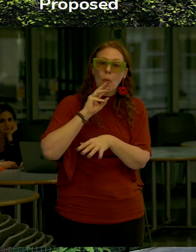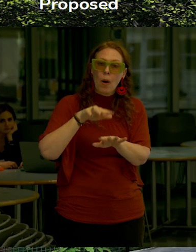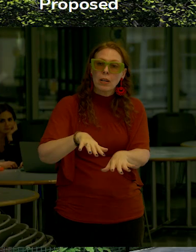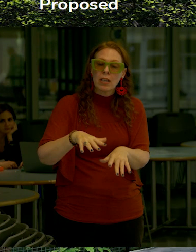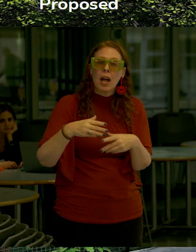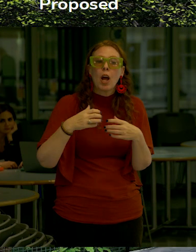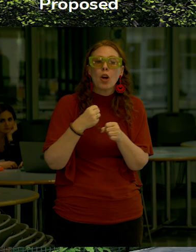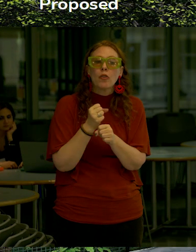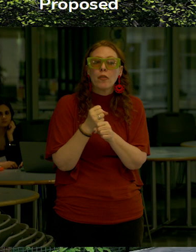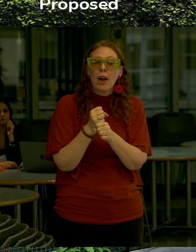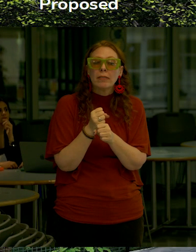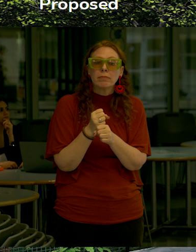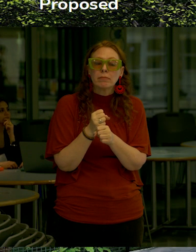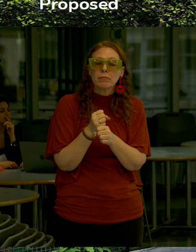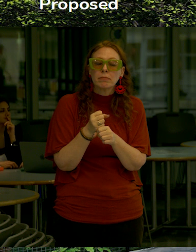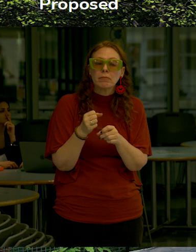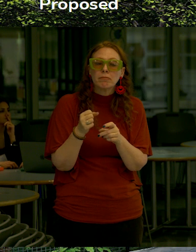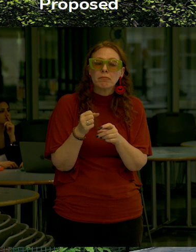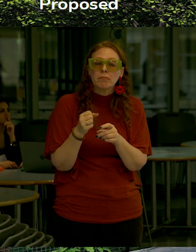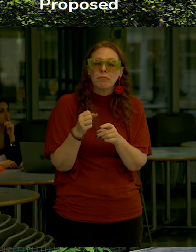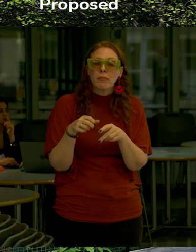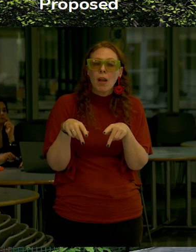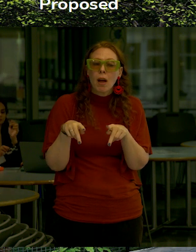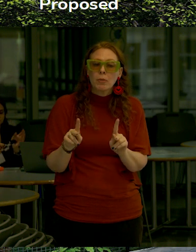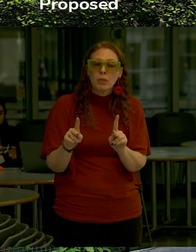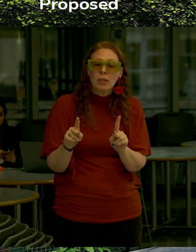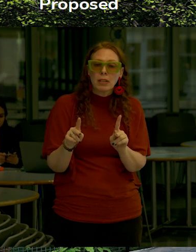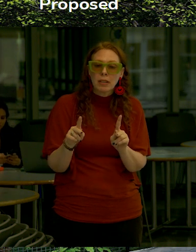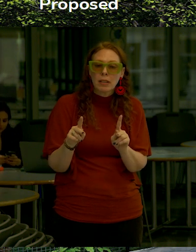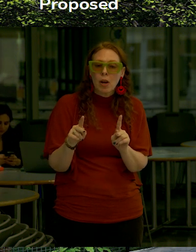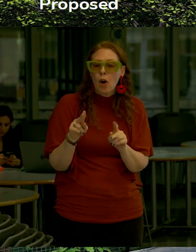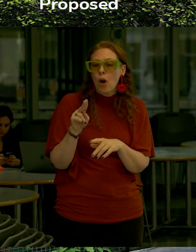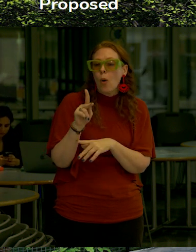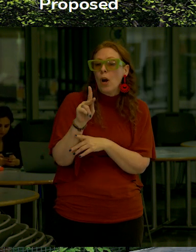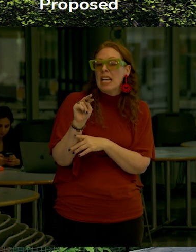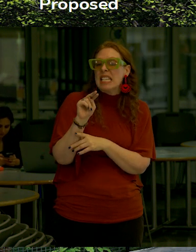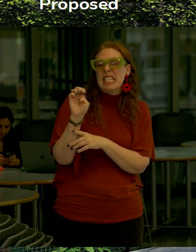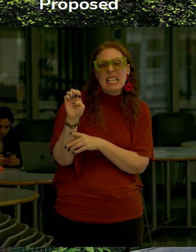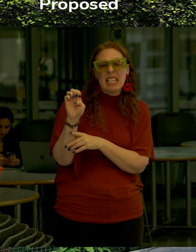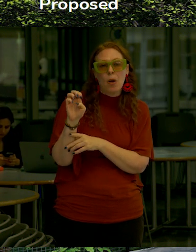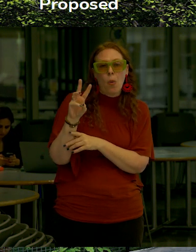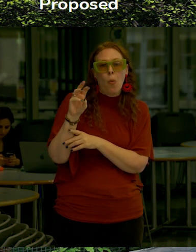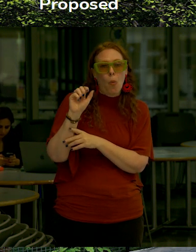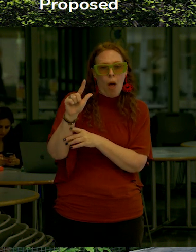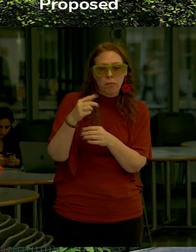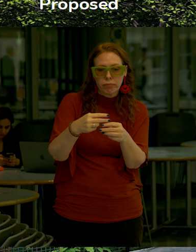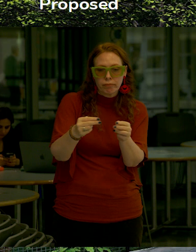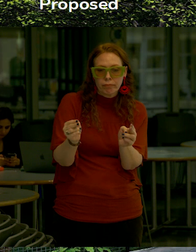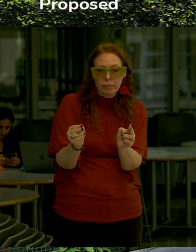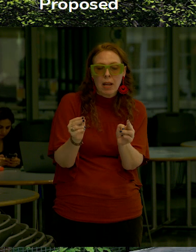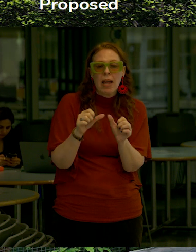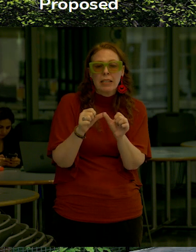creating an opportunity for that six feet to hold a small what we call a parapet wall or a knee wall that can be used to